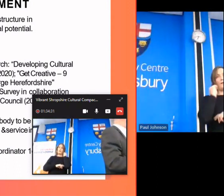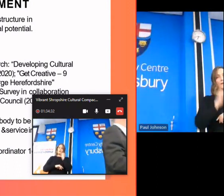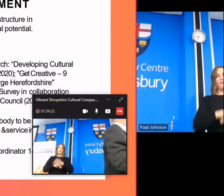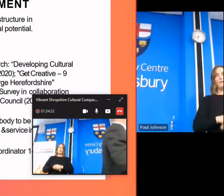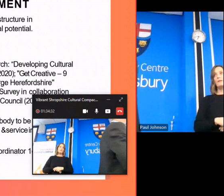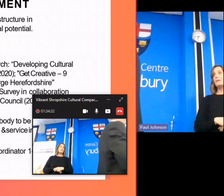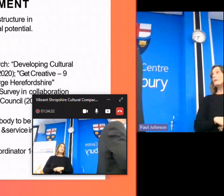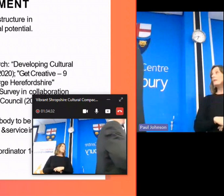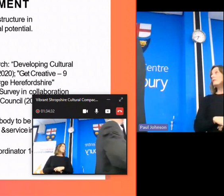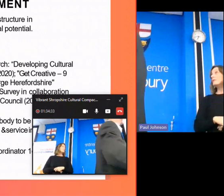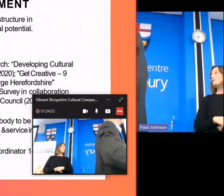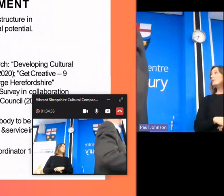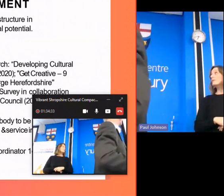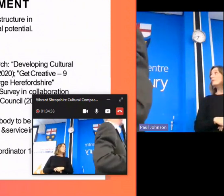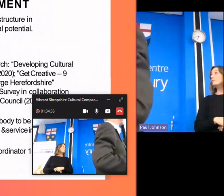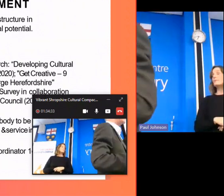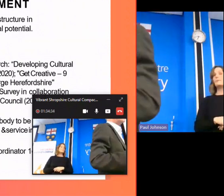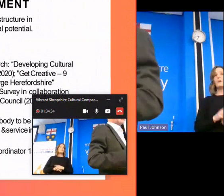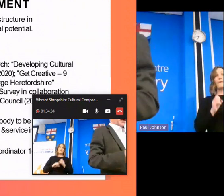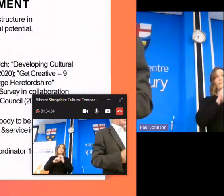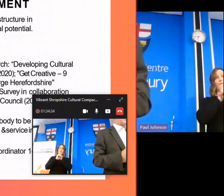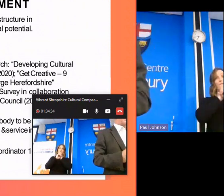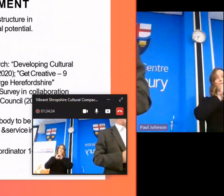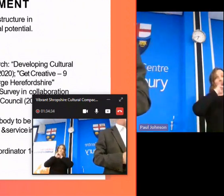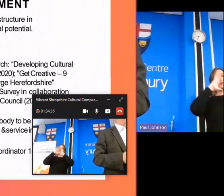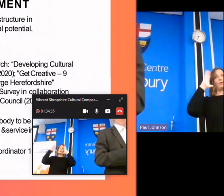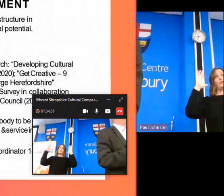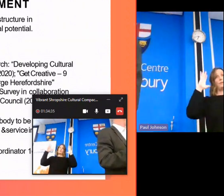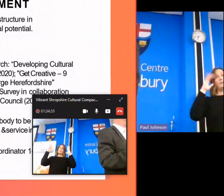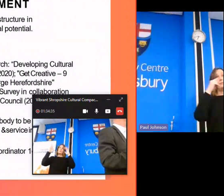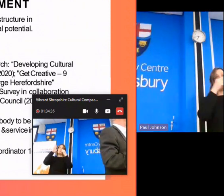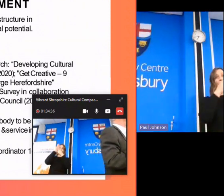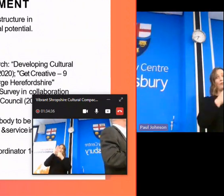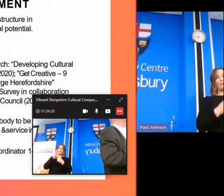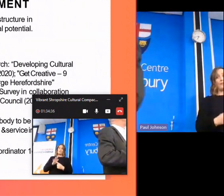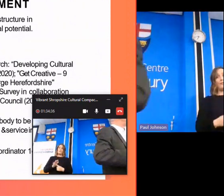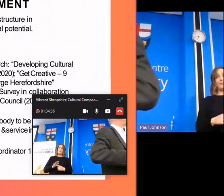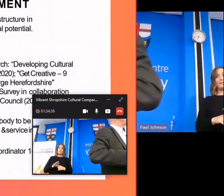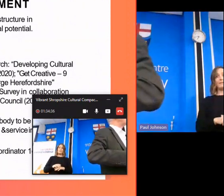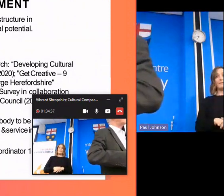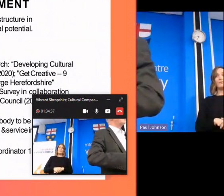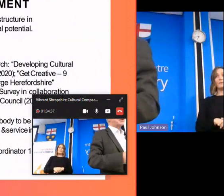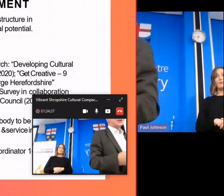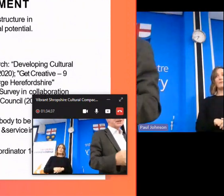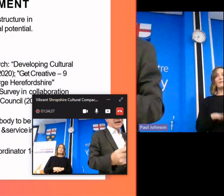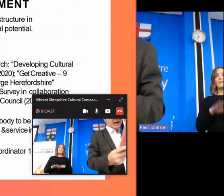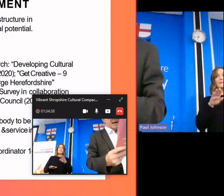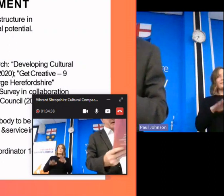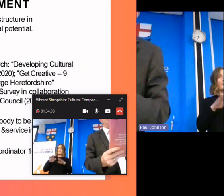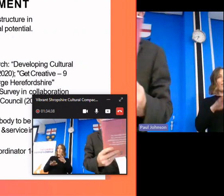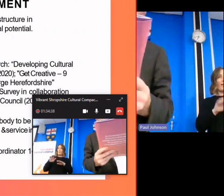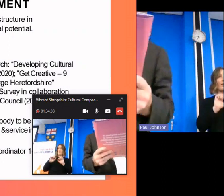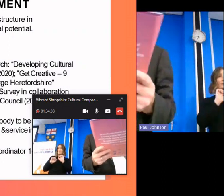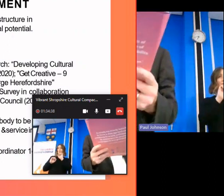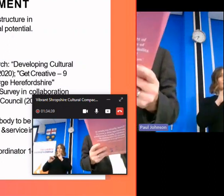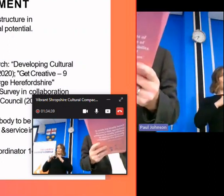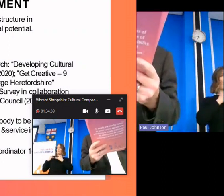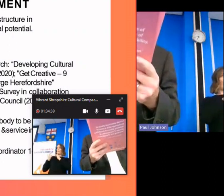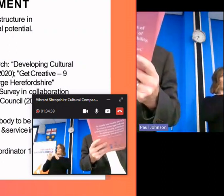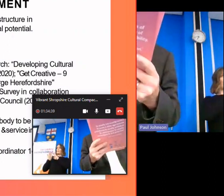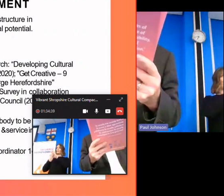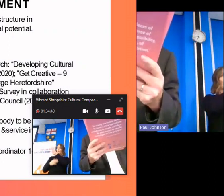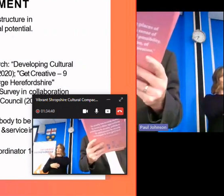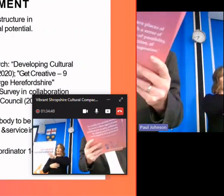vision and priorities uh echo uh certainly vibrant shropshires um but